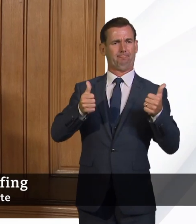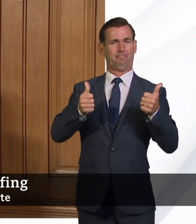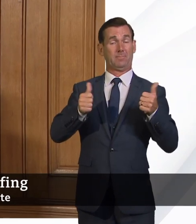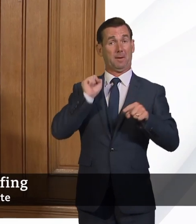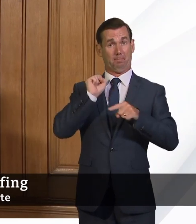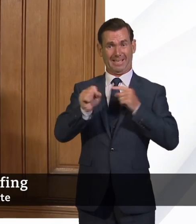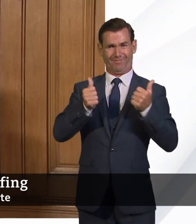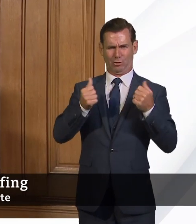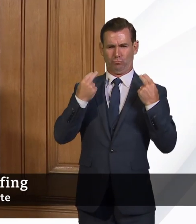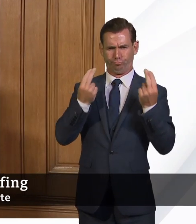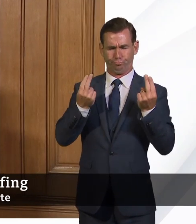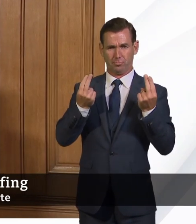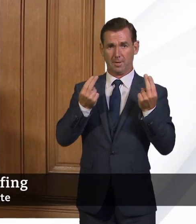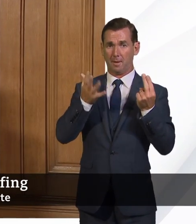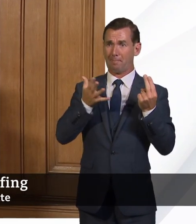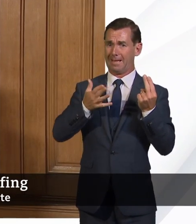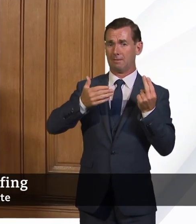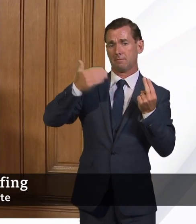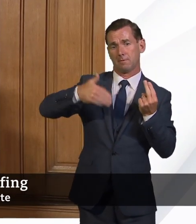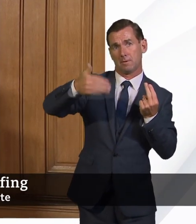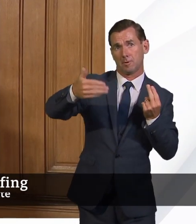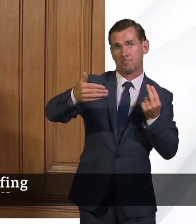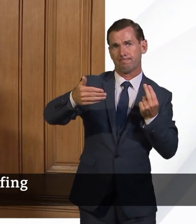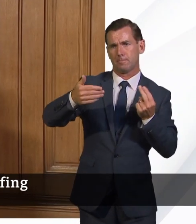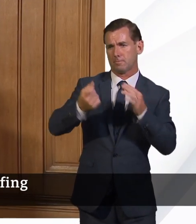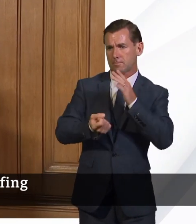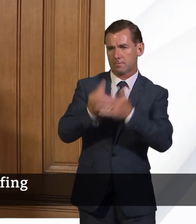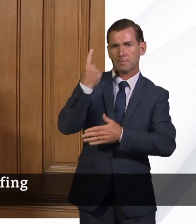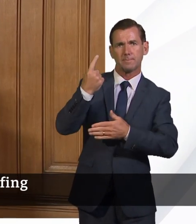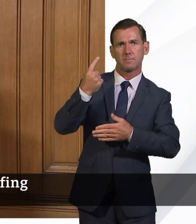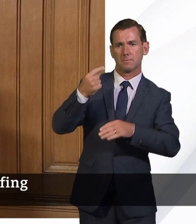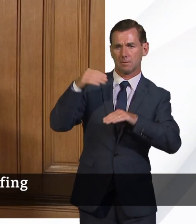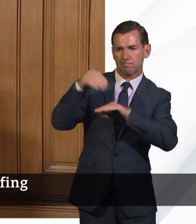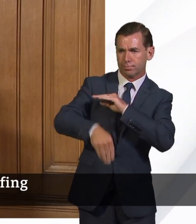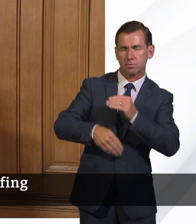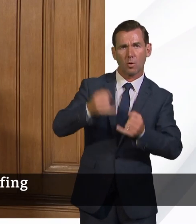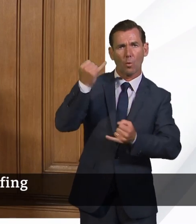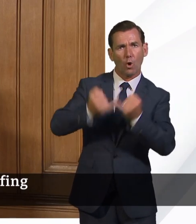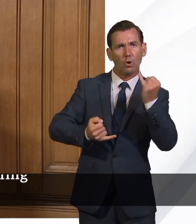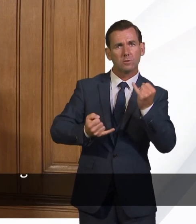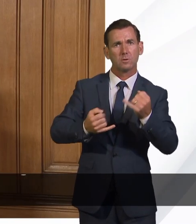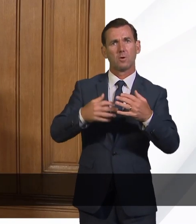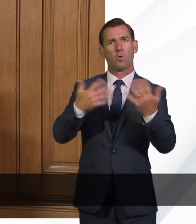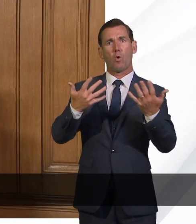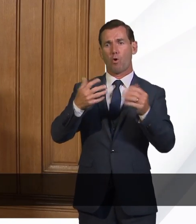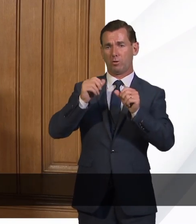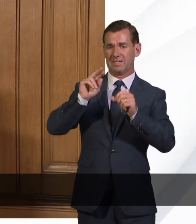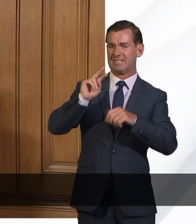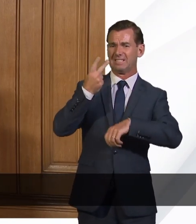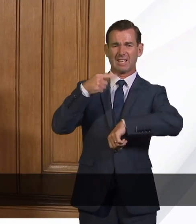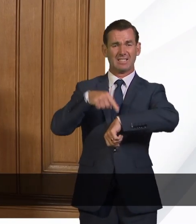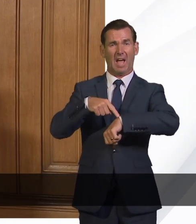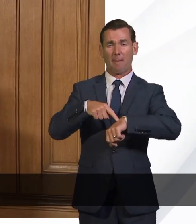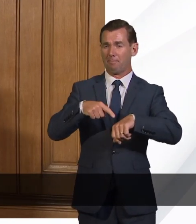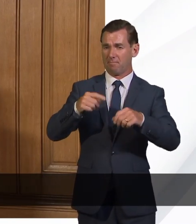ensure that either the virus doesn't take hold in the individual, or perhaps that the disease is a lot milder the second time